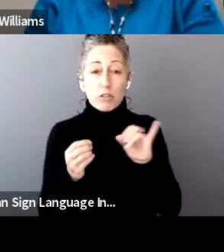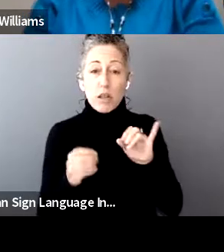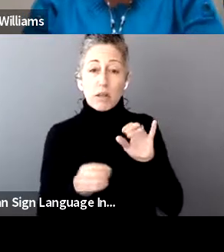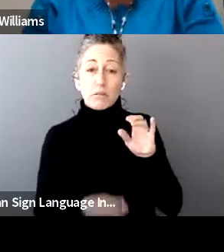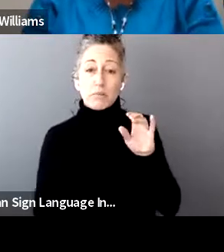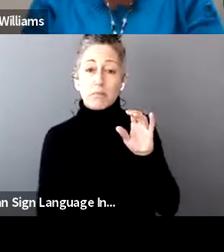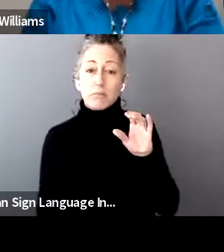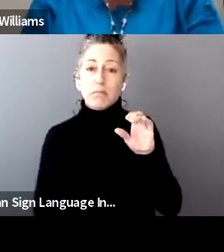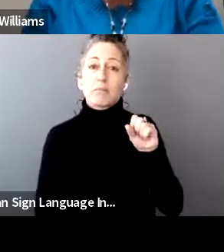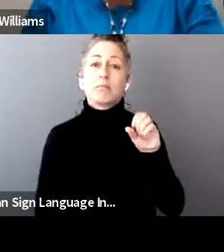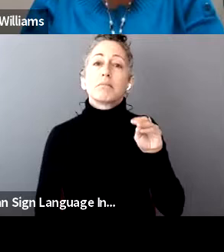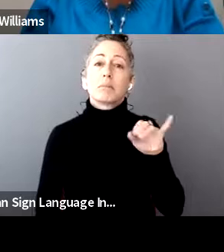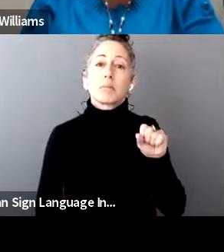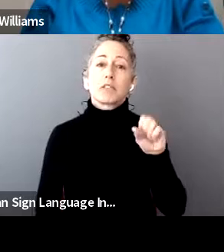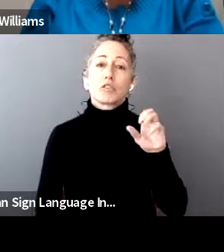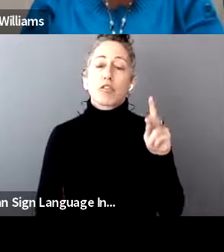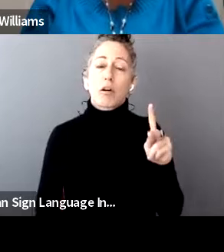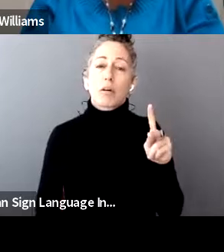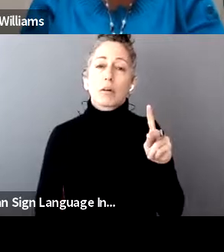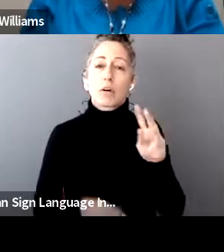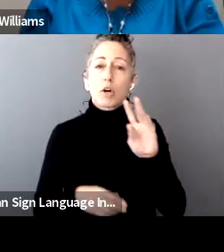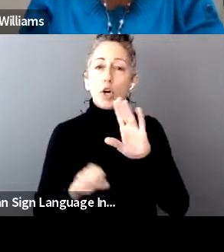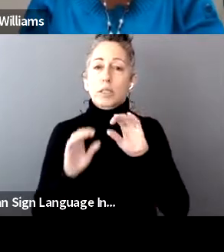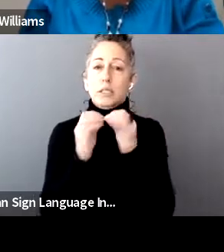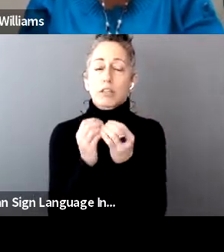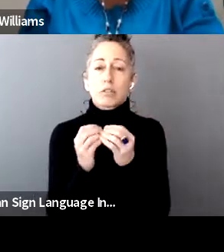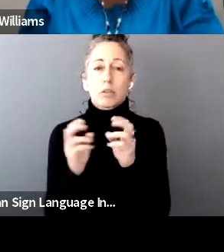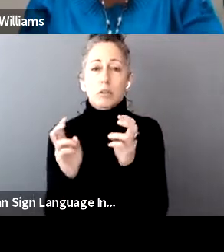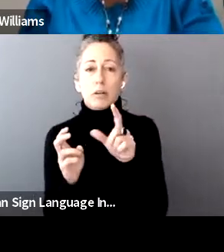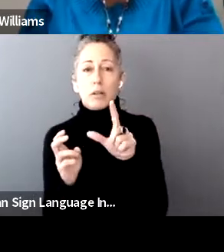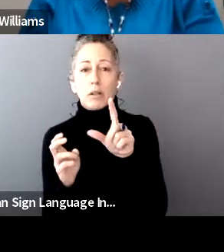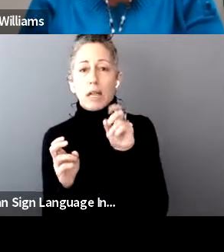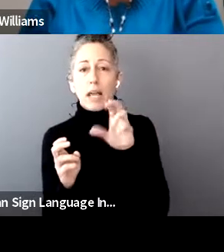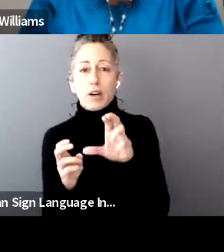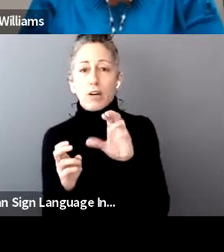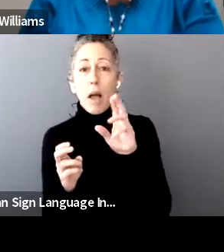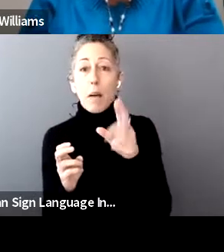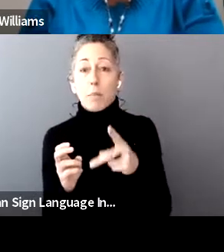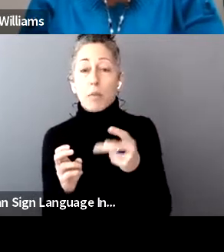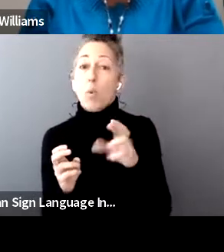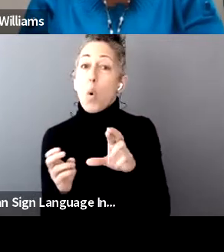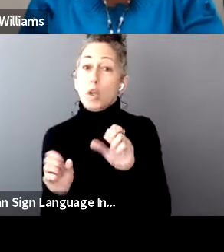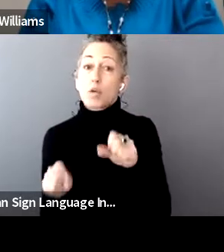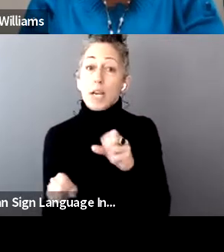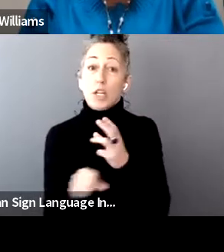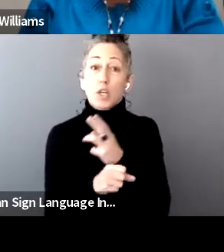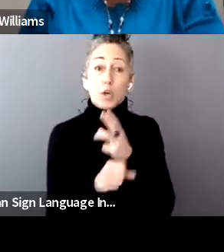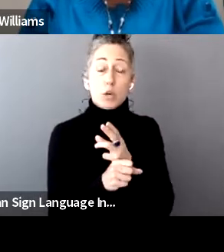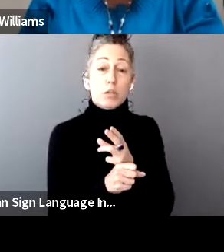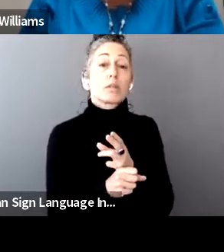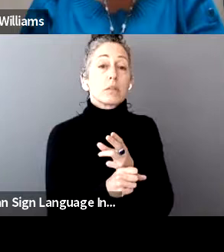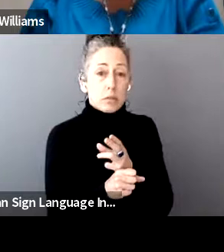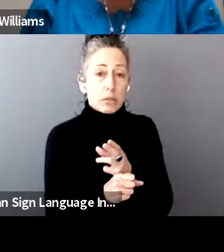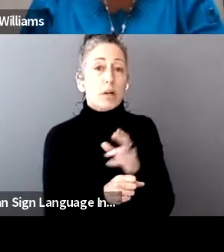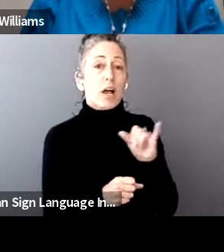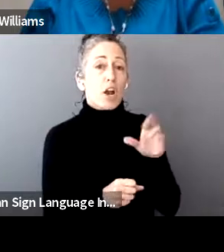if you qualify, or many people can use tax software like TurboTax for free through the IRS Free File